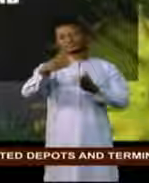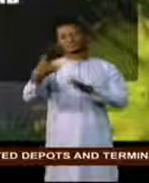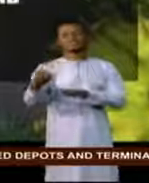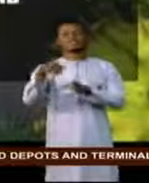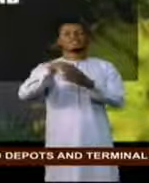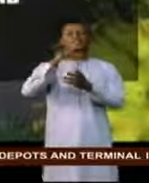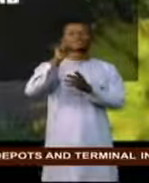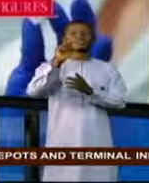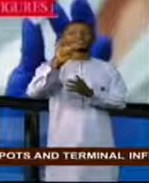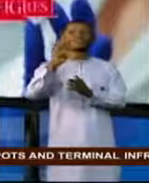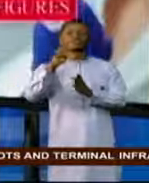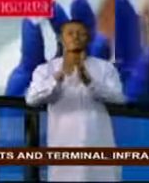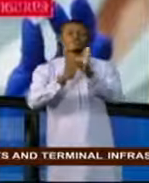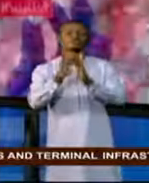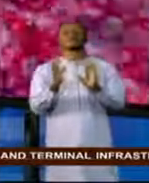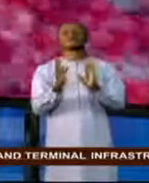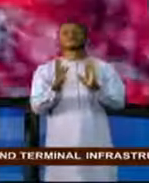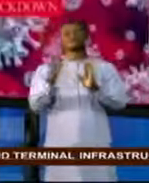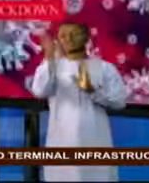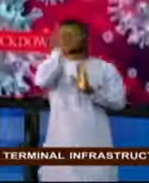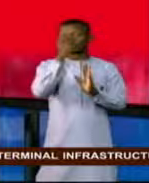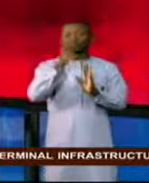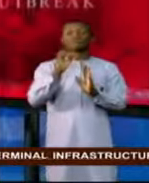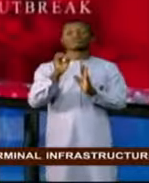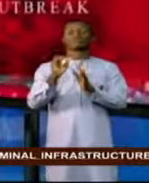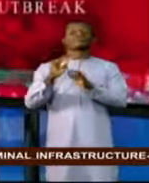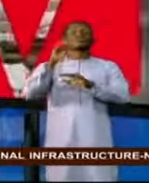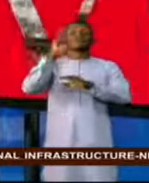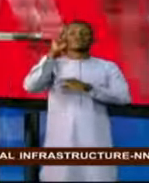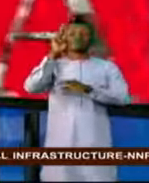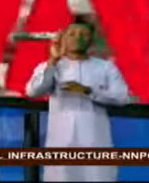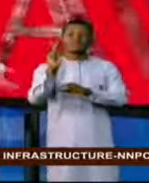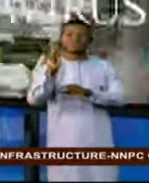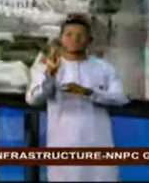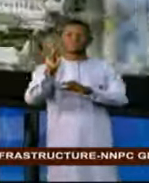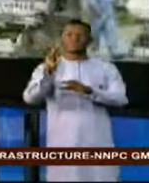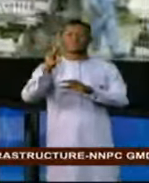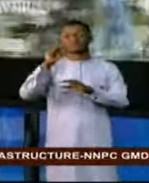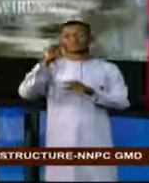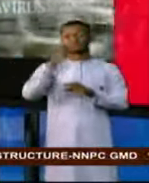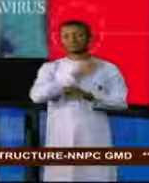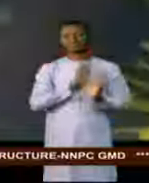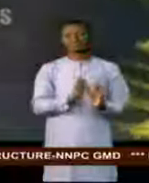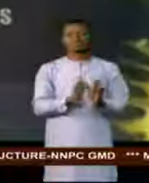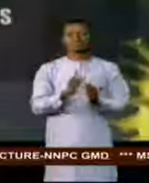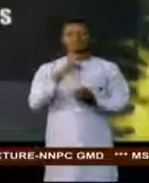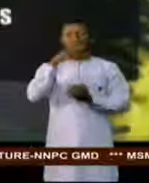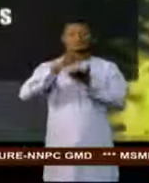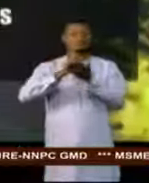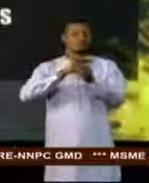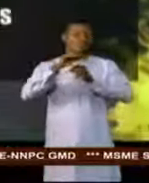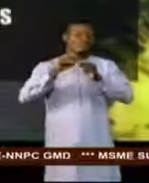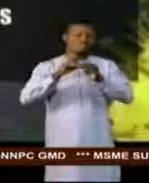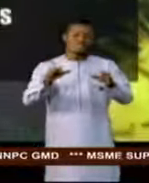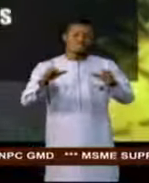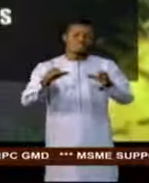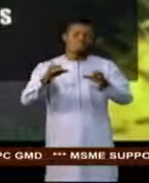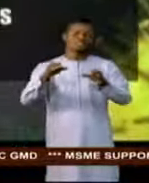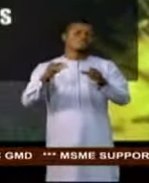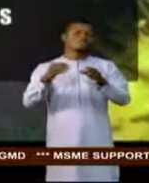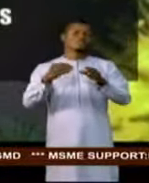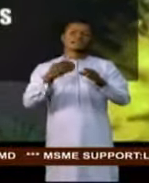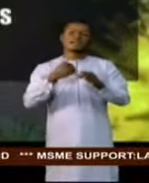24 hours. In Europe, the United Kingdom's Health Minister Matt Hancock said, coronavirus infections are